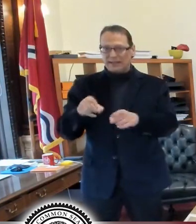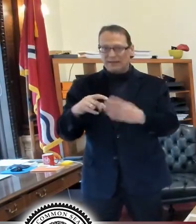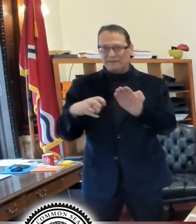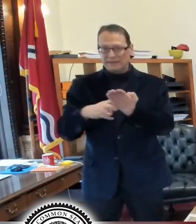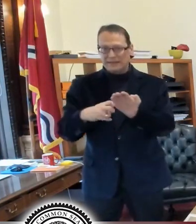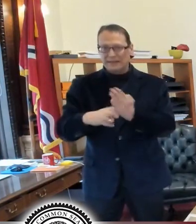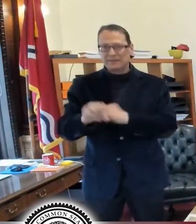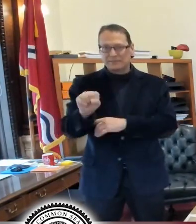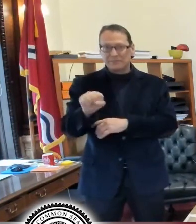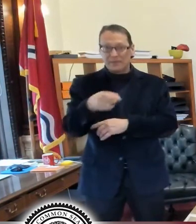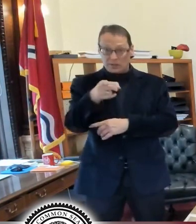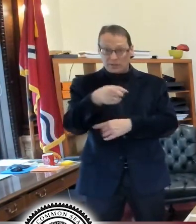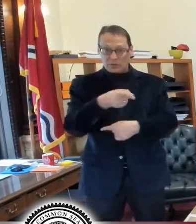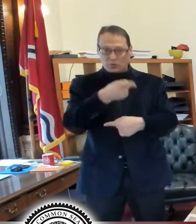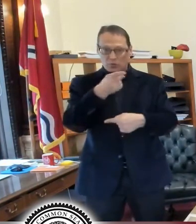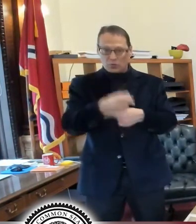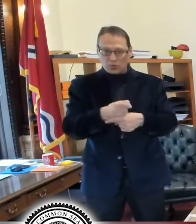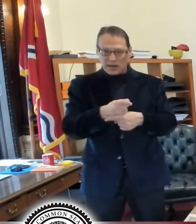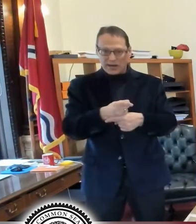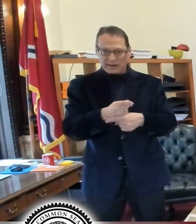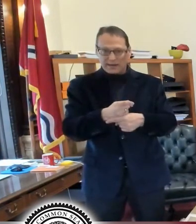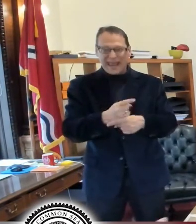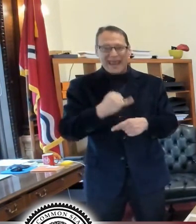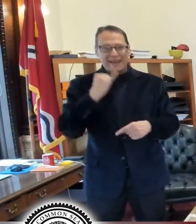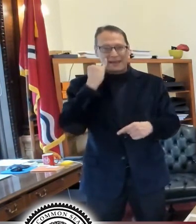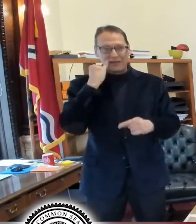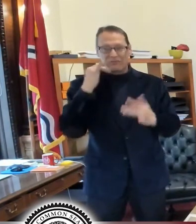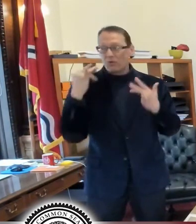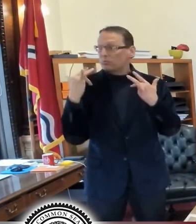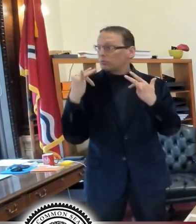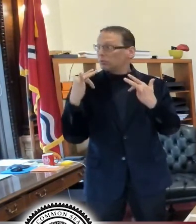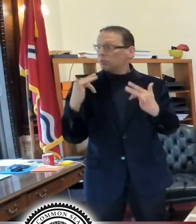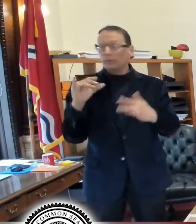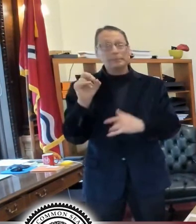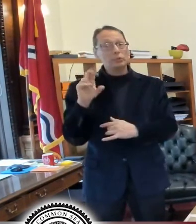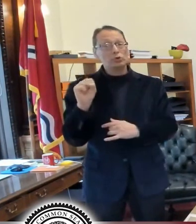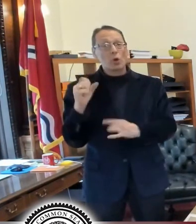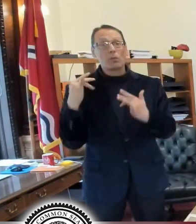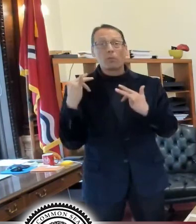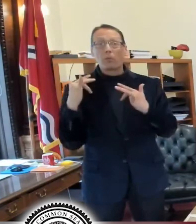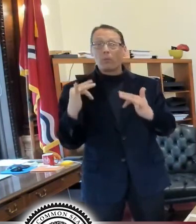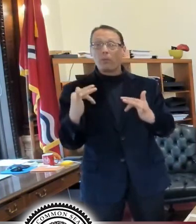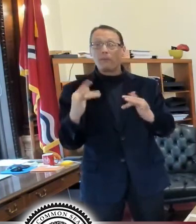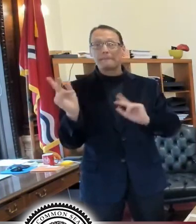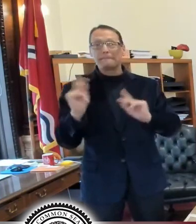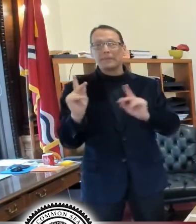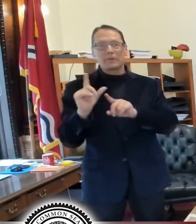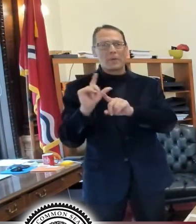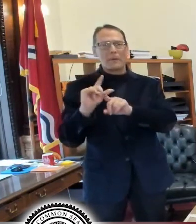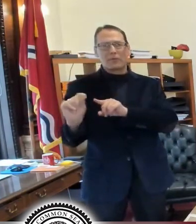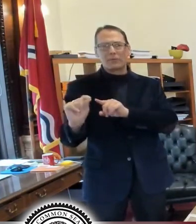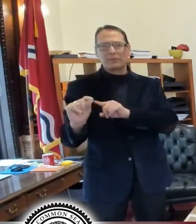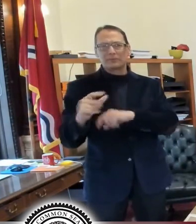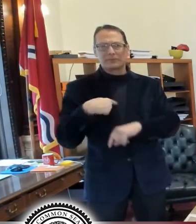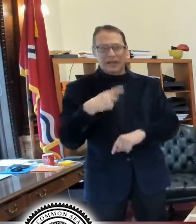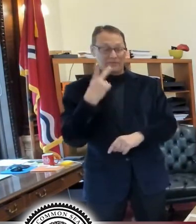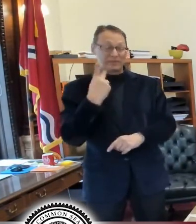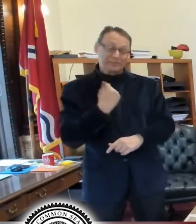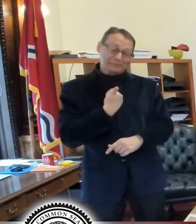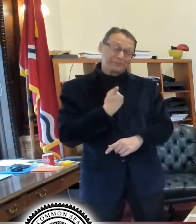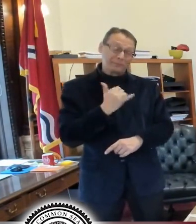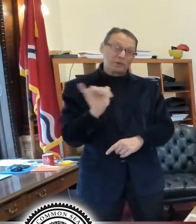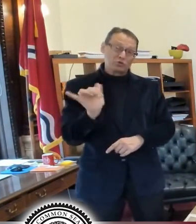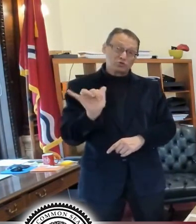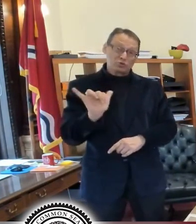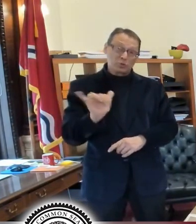right. When the roads are pretty empty, people tend to go faster. I mean, I observe that in myself. Maybe you